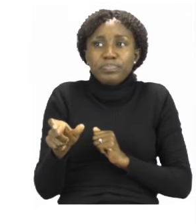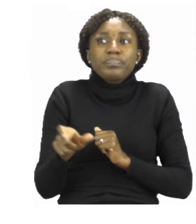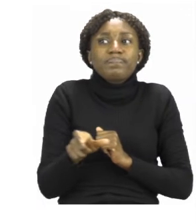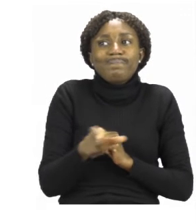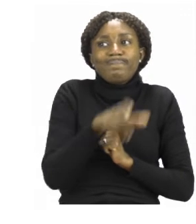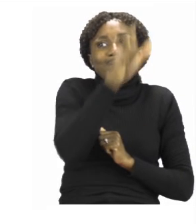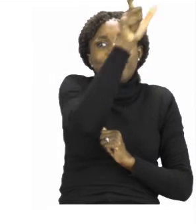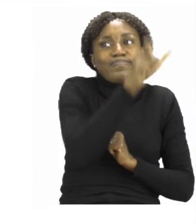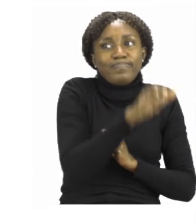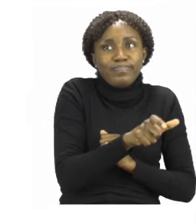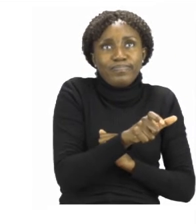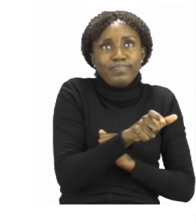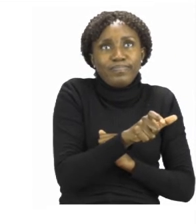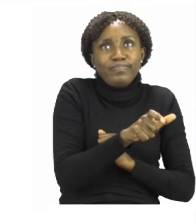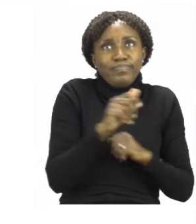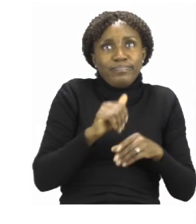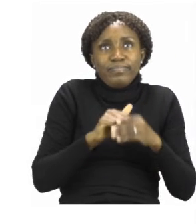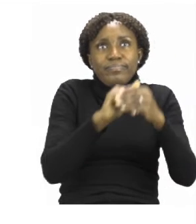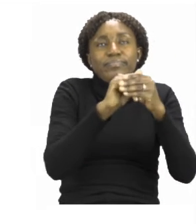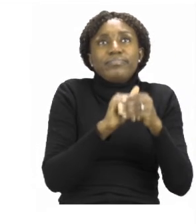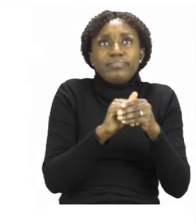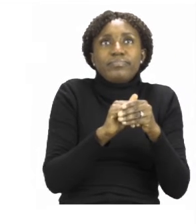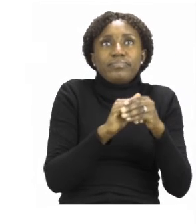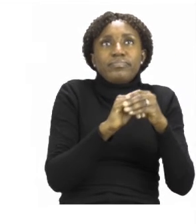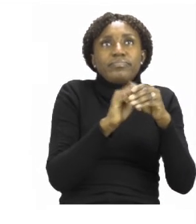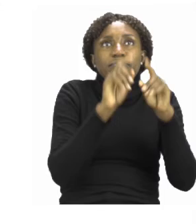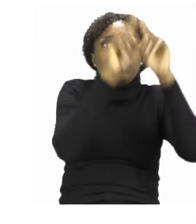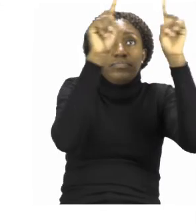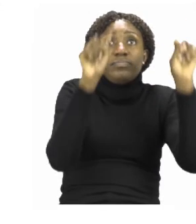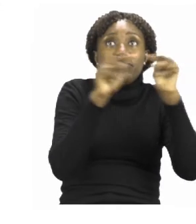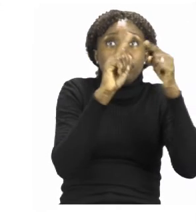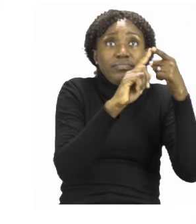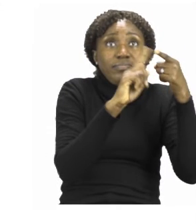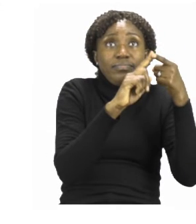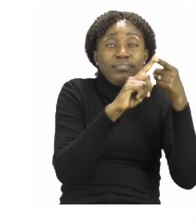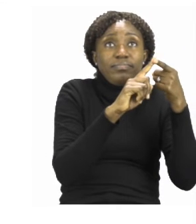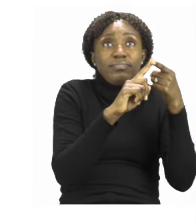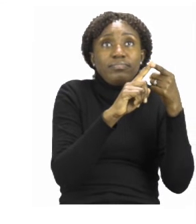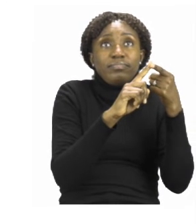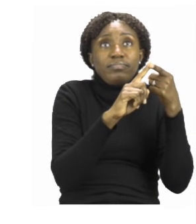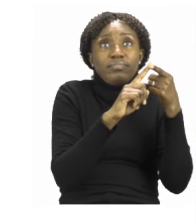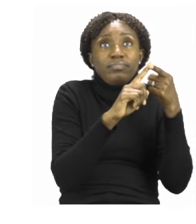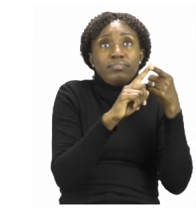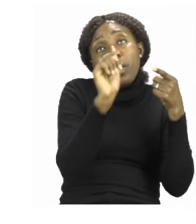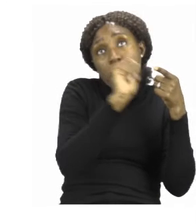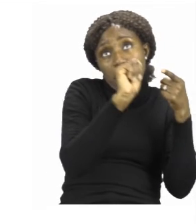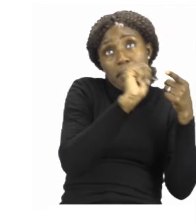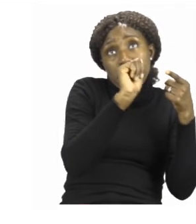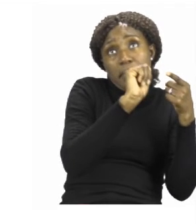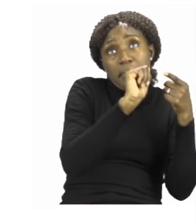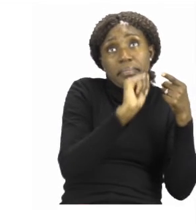transport. What do we see there? First we see a picture of a car.